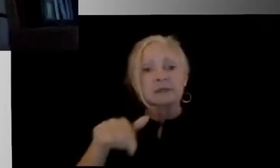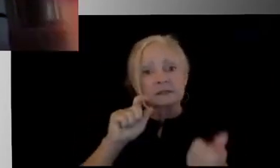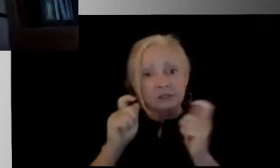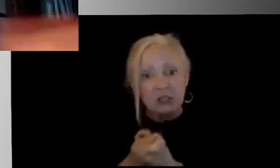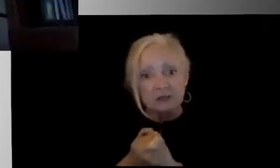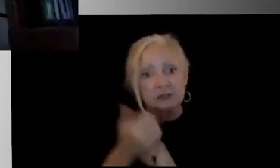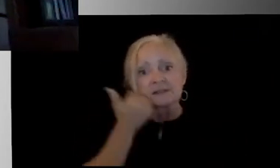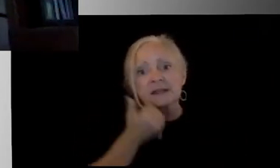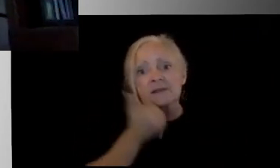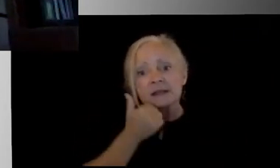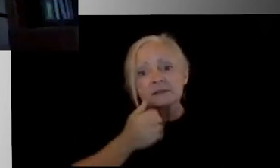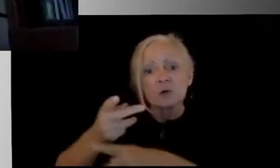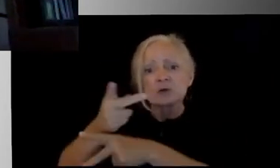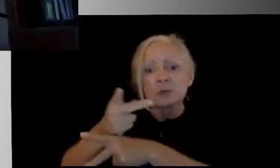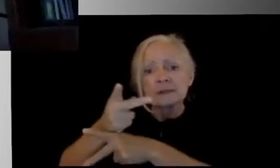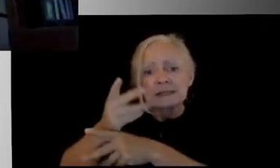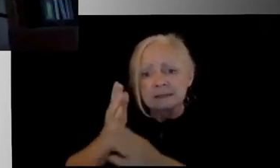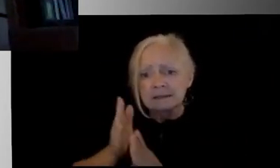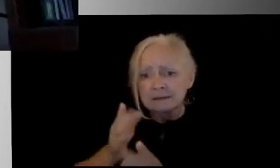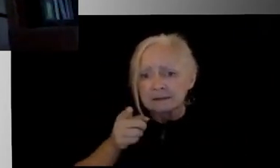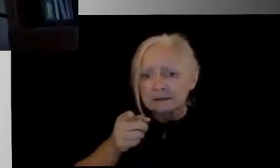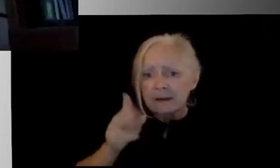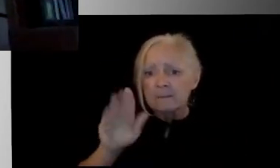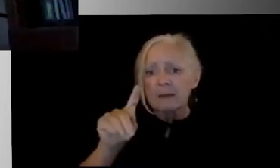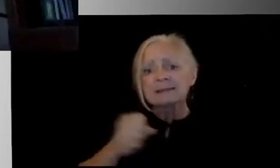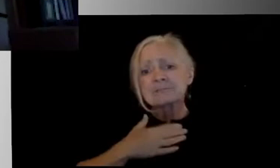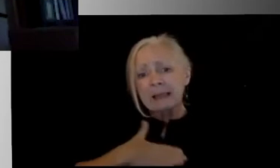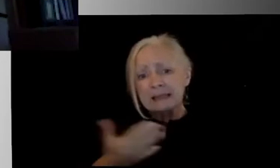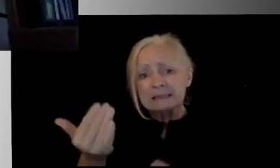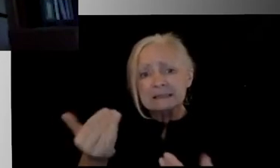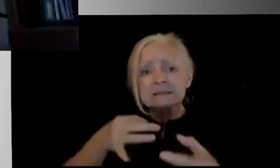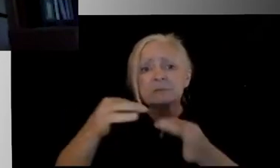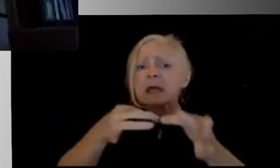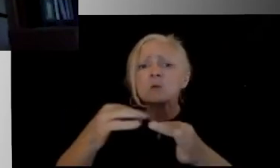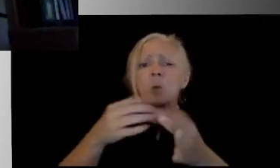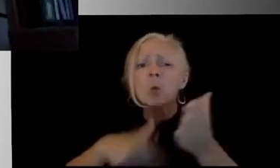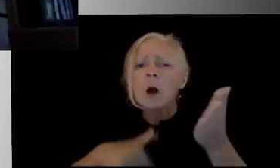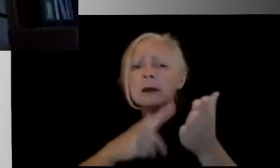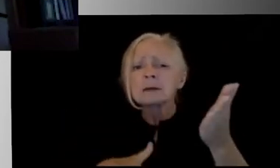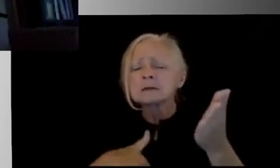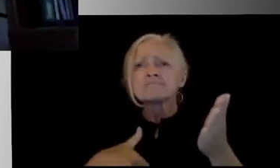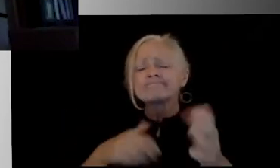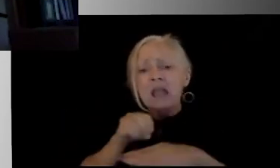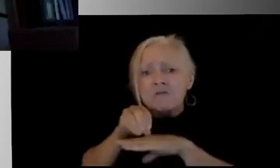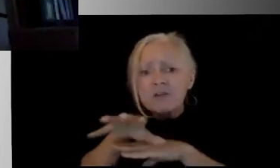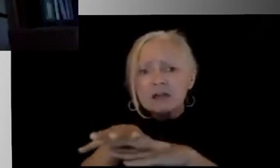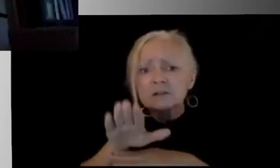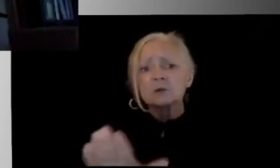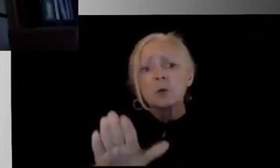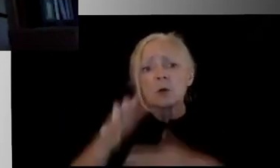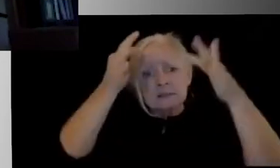So, Superintendent Buds, I just kind of wanted you to talk a little bit about what has gone into the decision for how